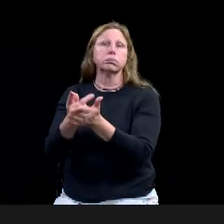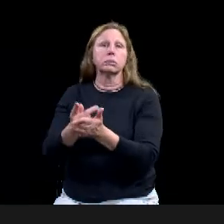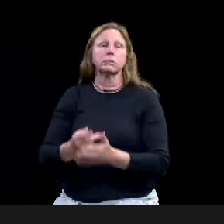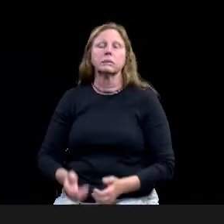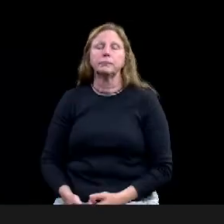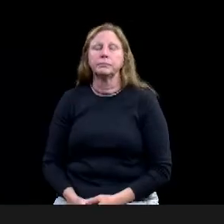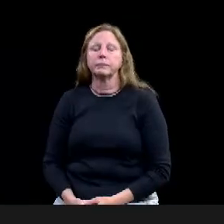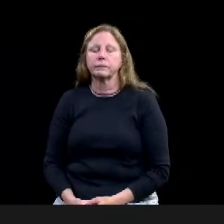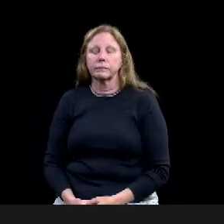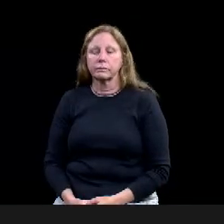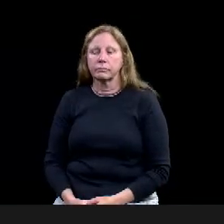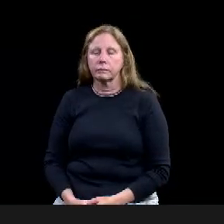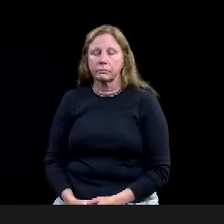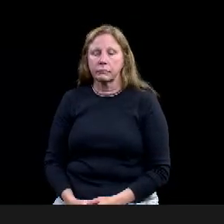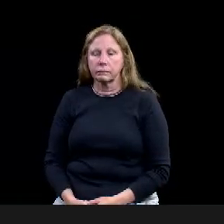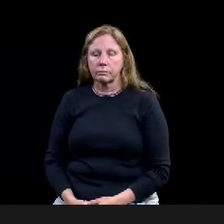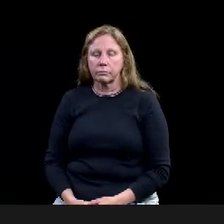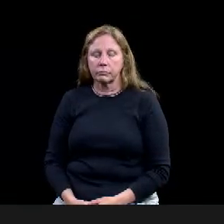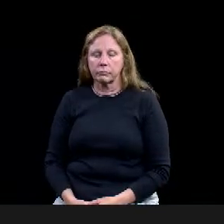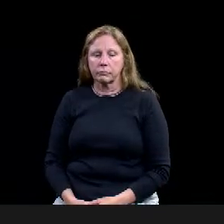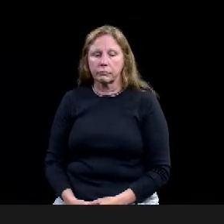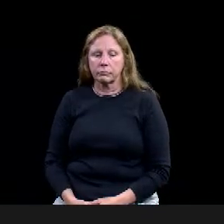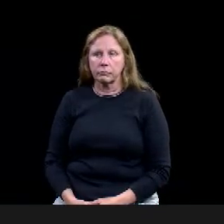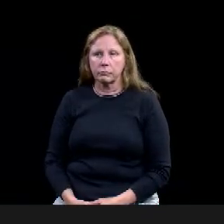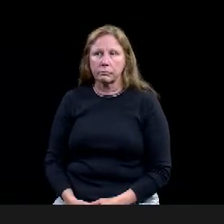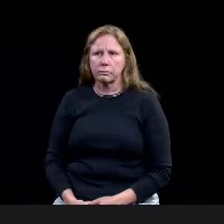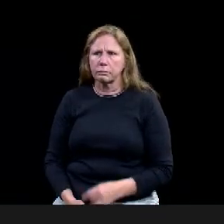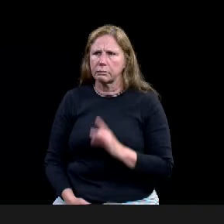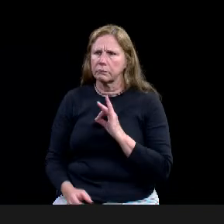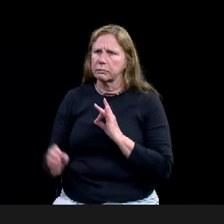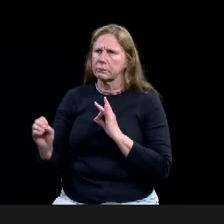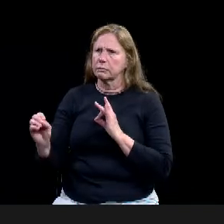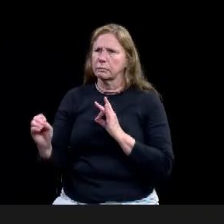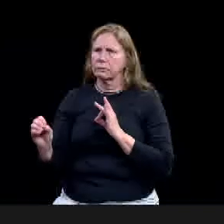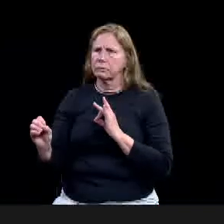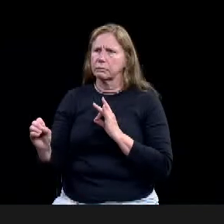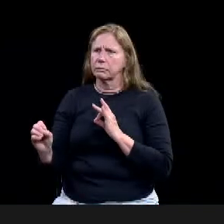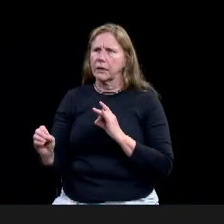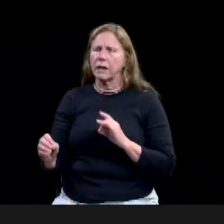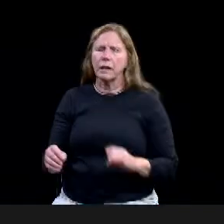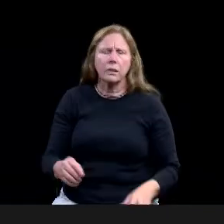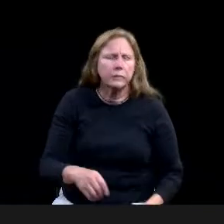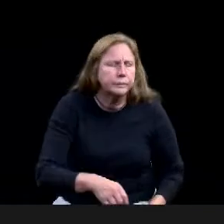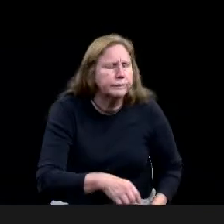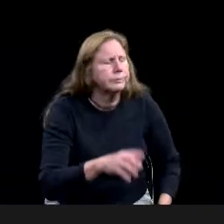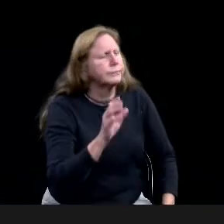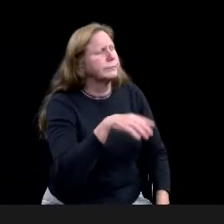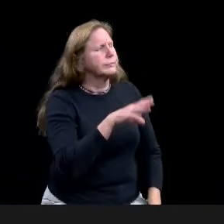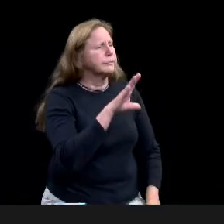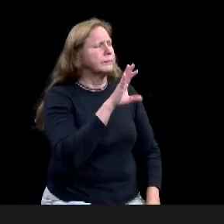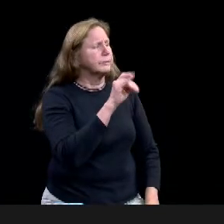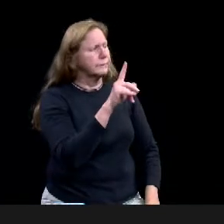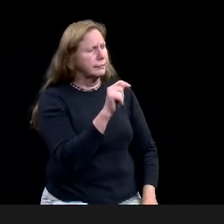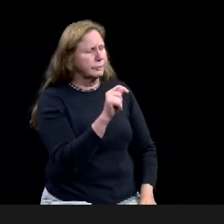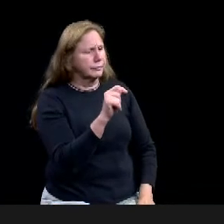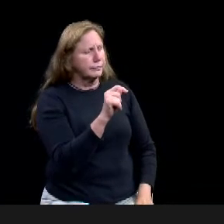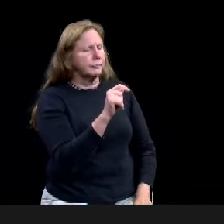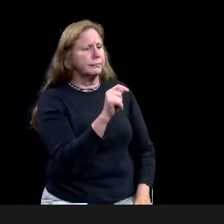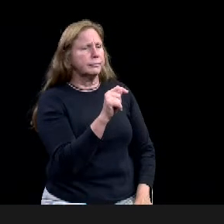so I'm, I want to talk this through because I, I have some concerns myself. Um,